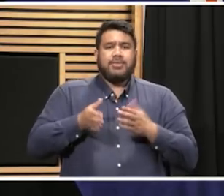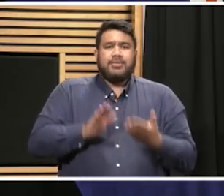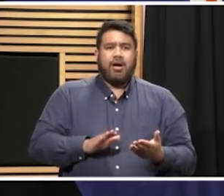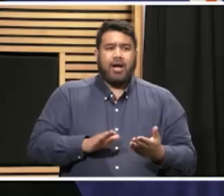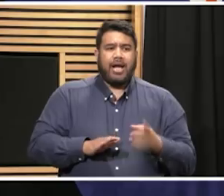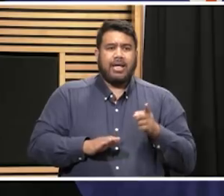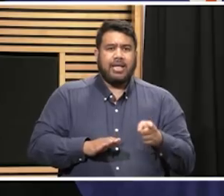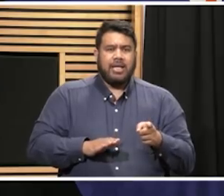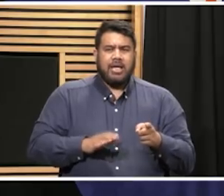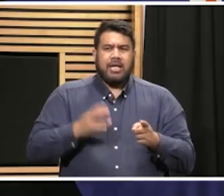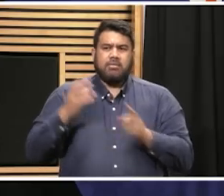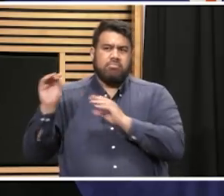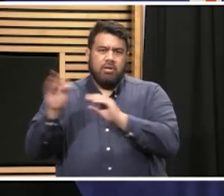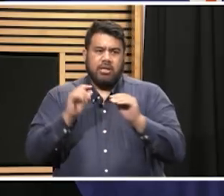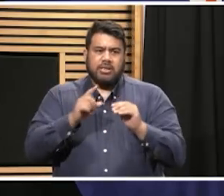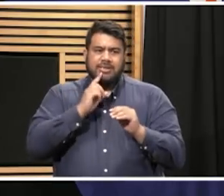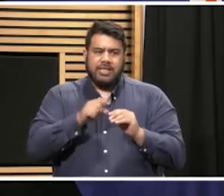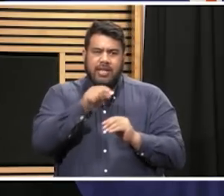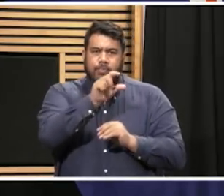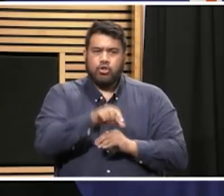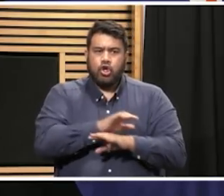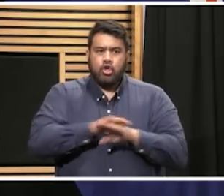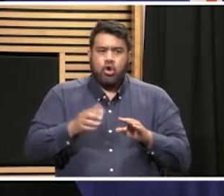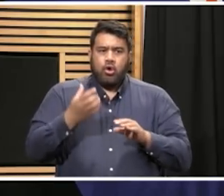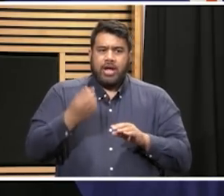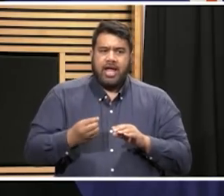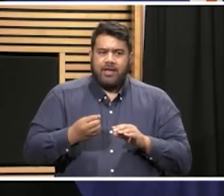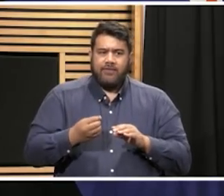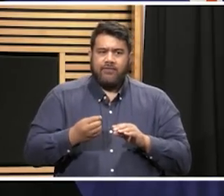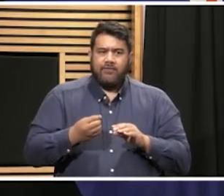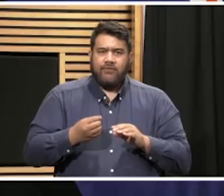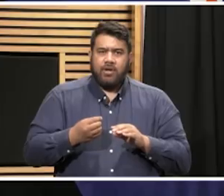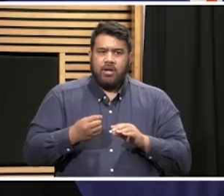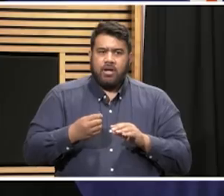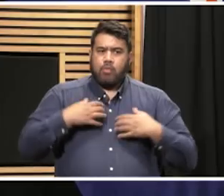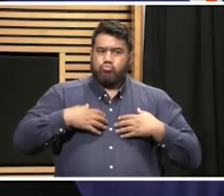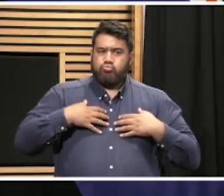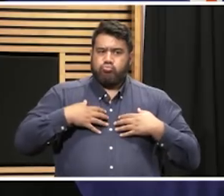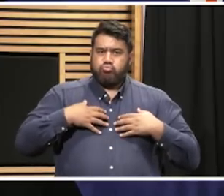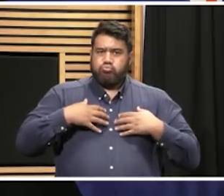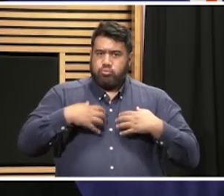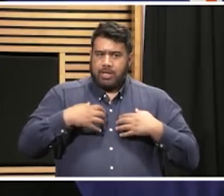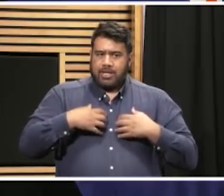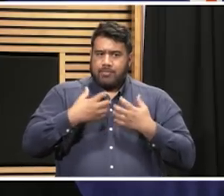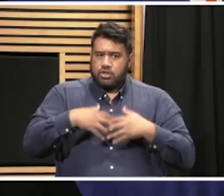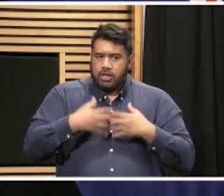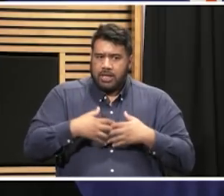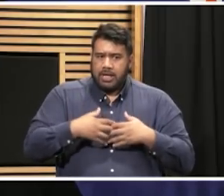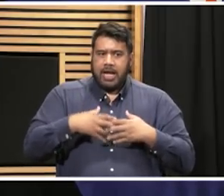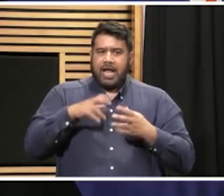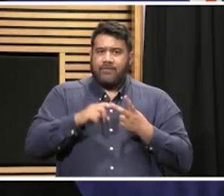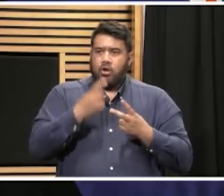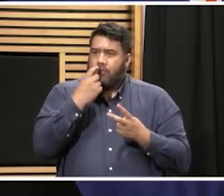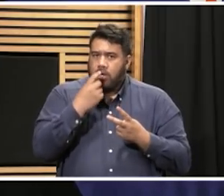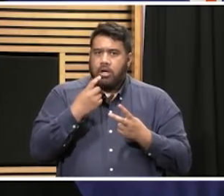not given a ventilator, a respirator, sorry, ventilator, and that she had no international travel